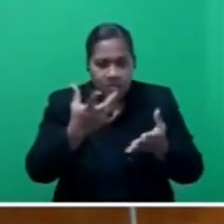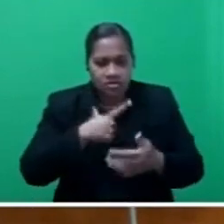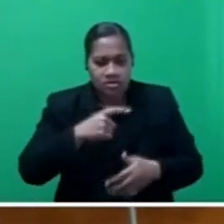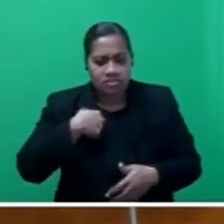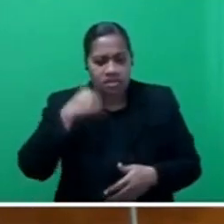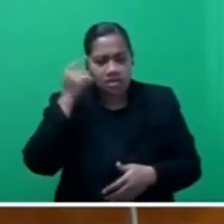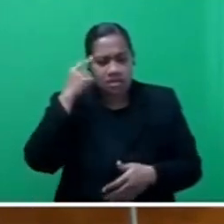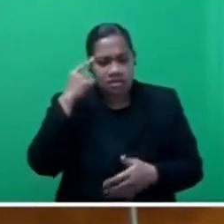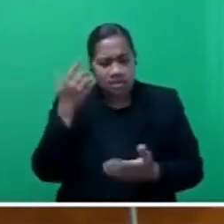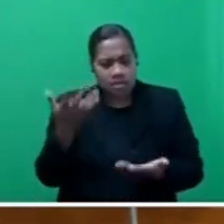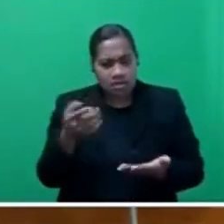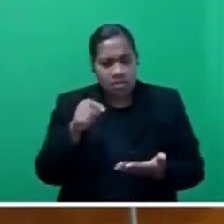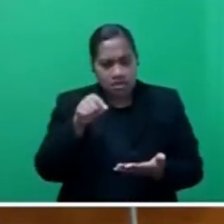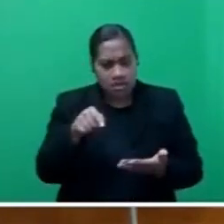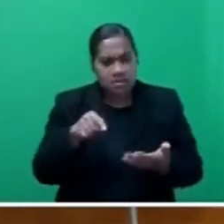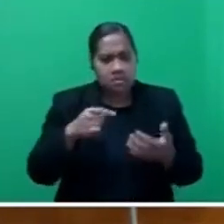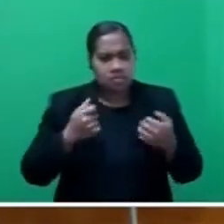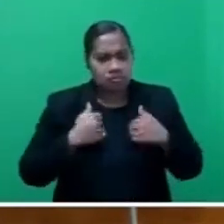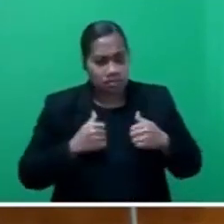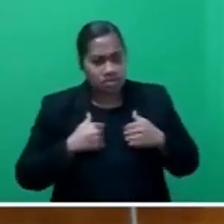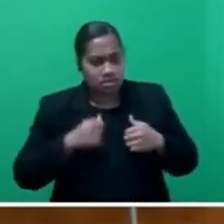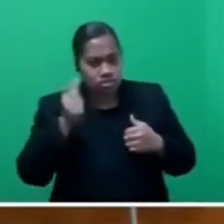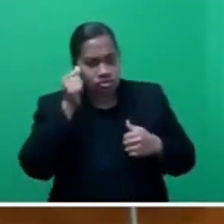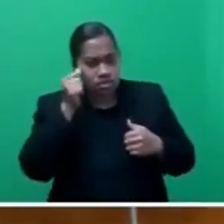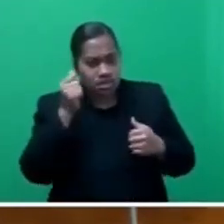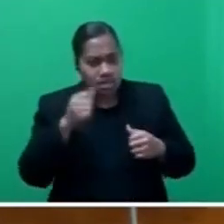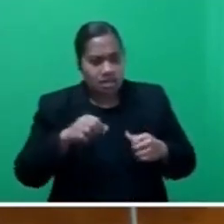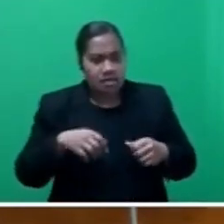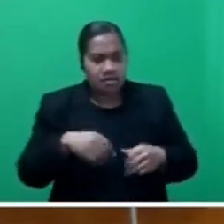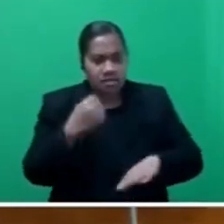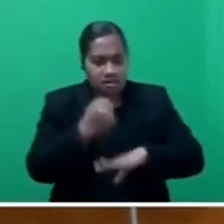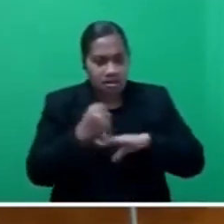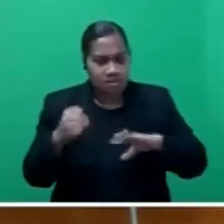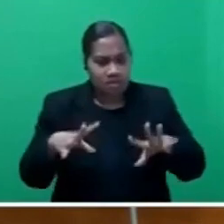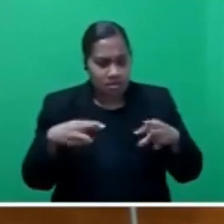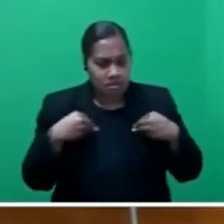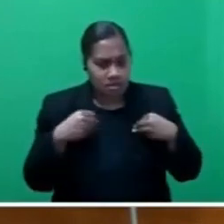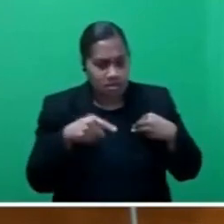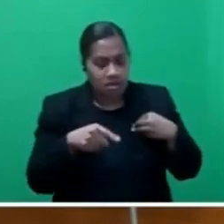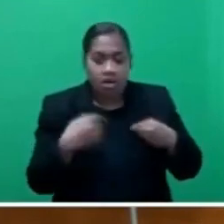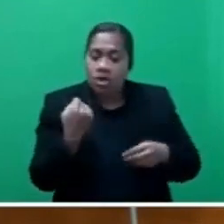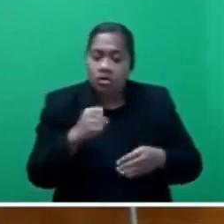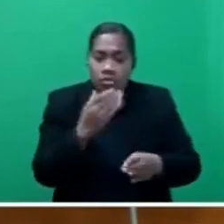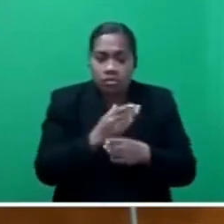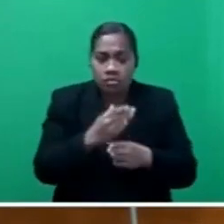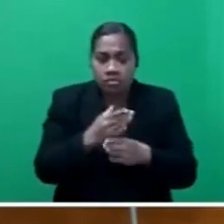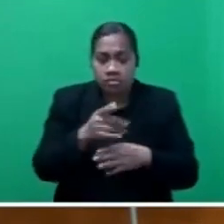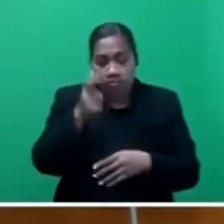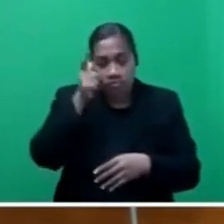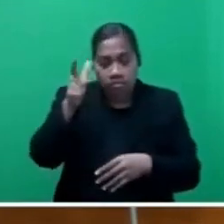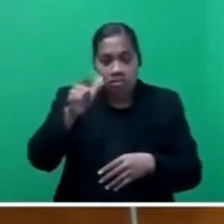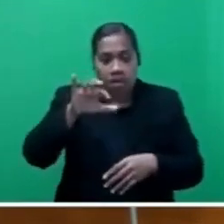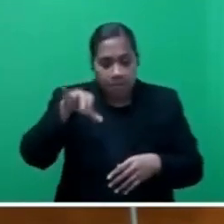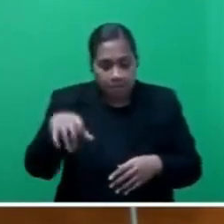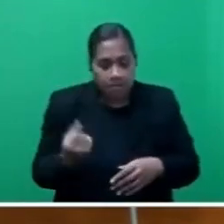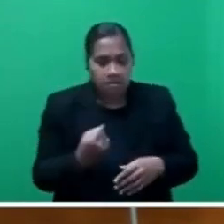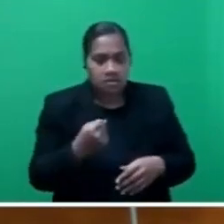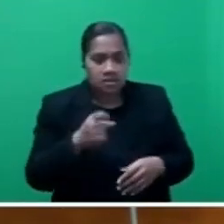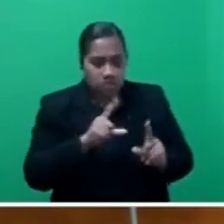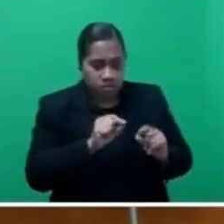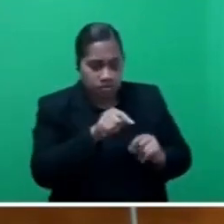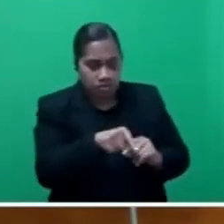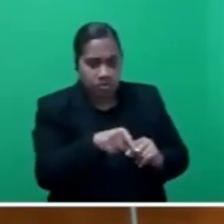practice is known and accepted by government. No employer must subject its workers to these kind of inhumane